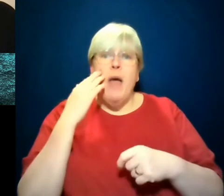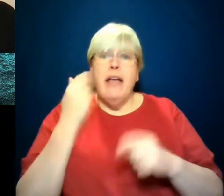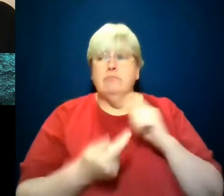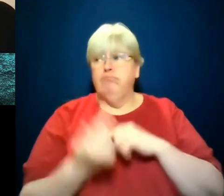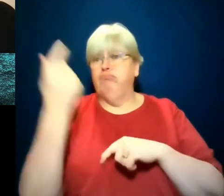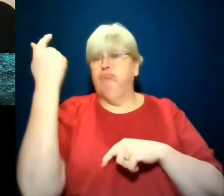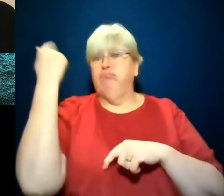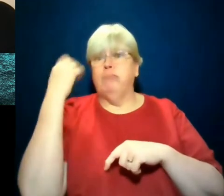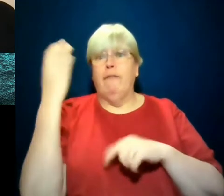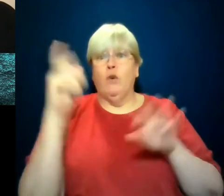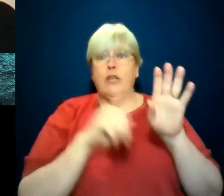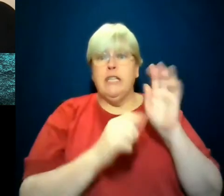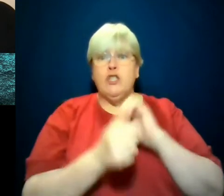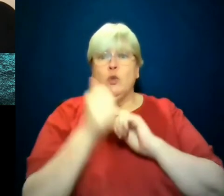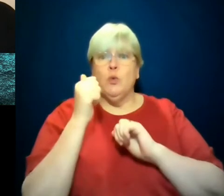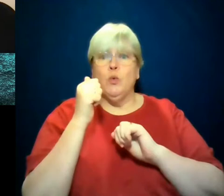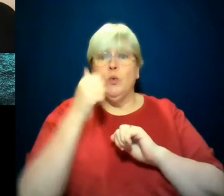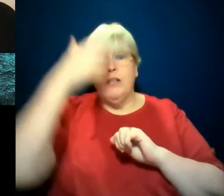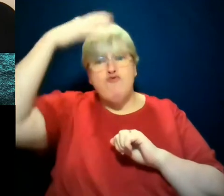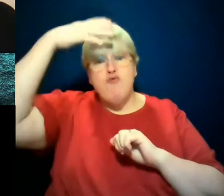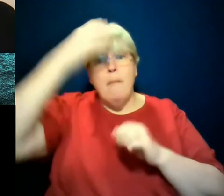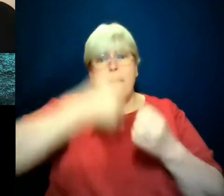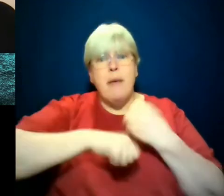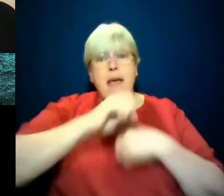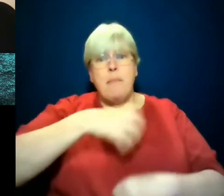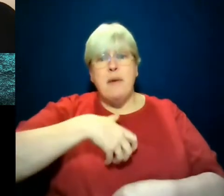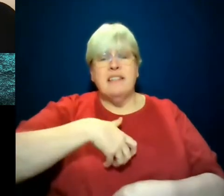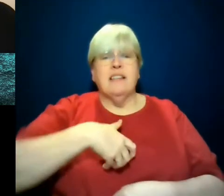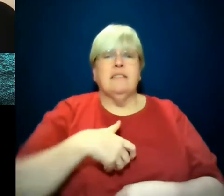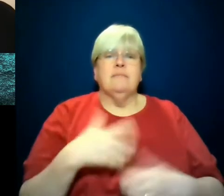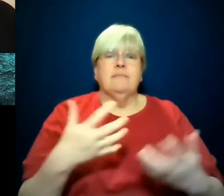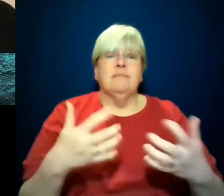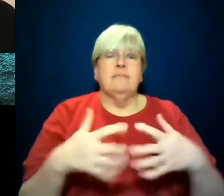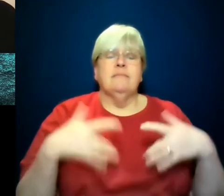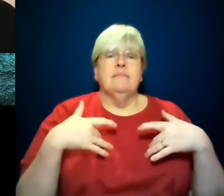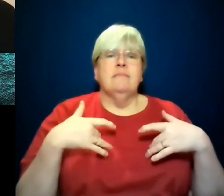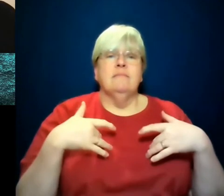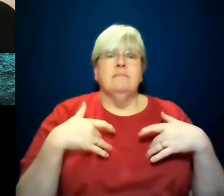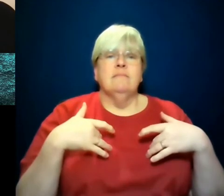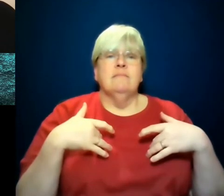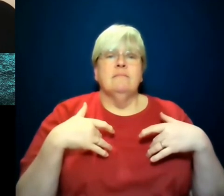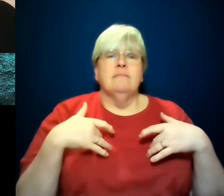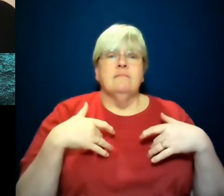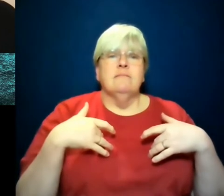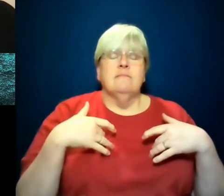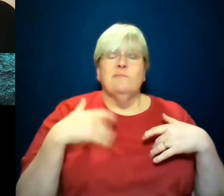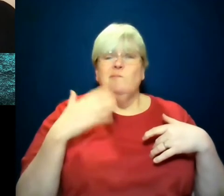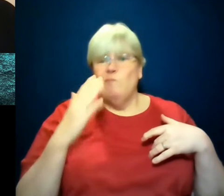Yes. How is it feeling with you? Well, I have to say maybe it's knowing